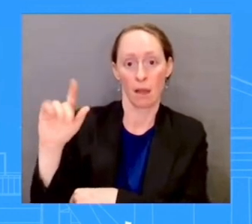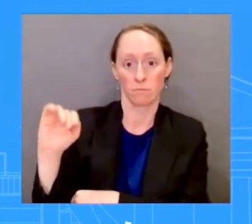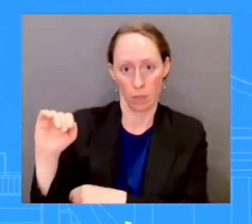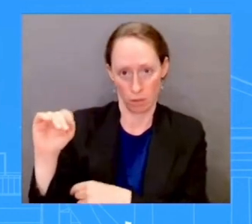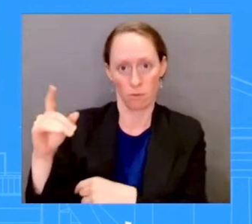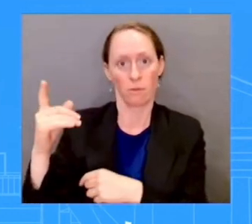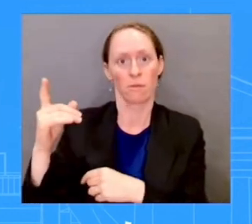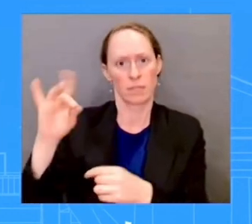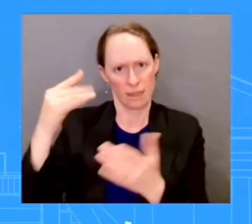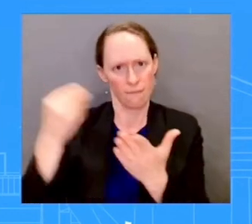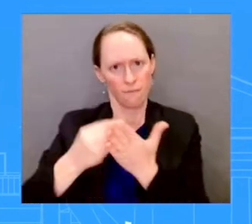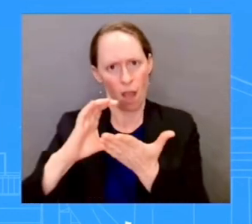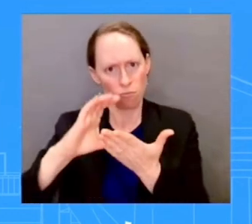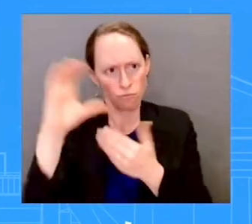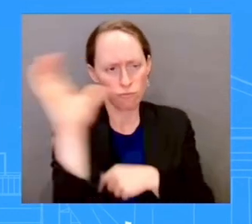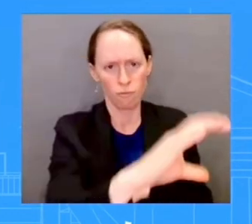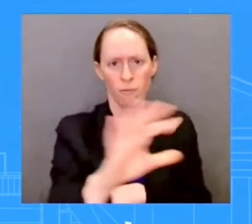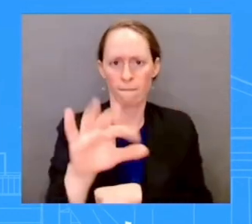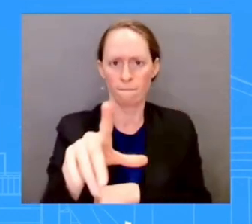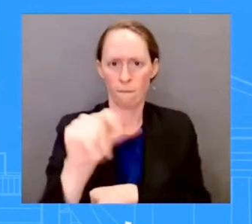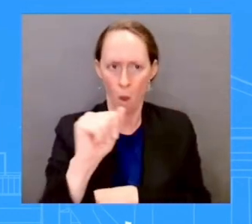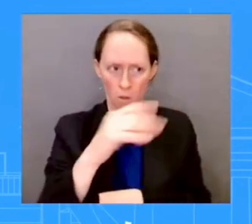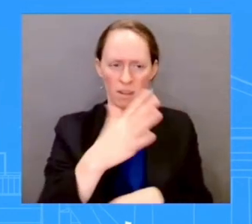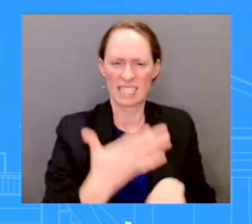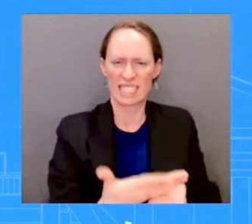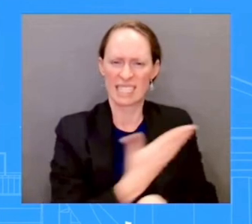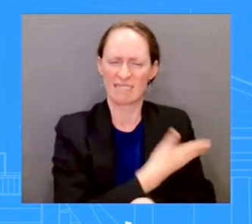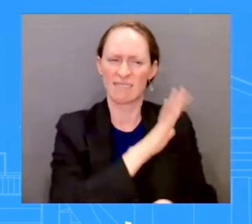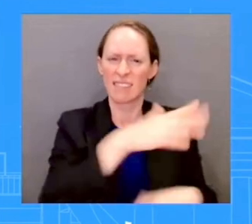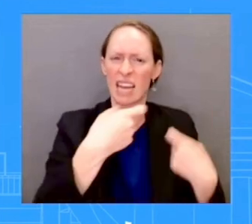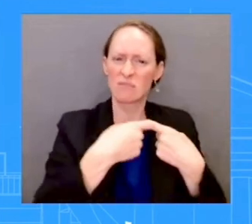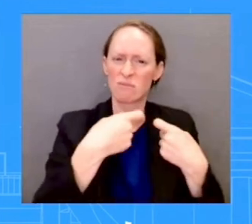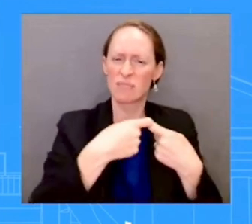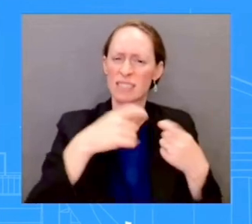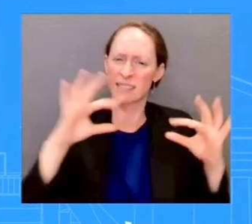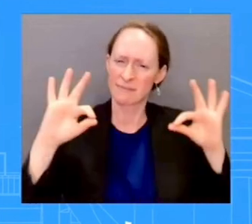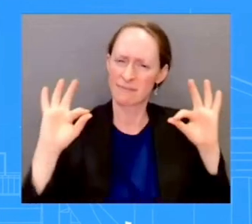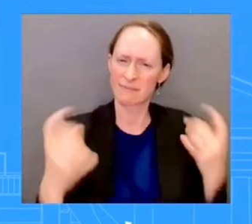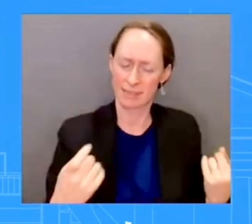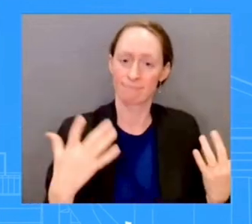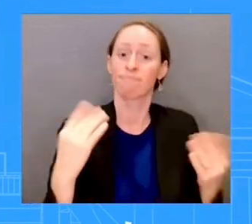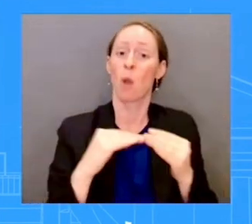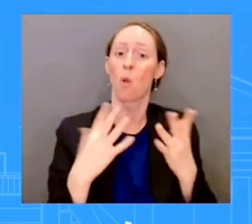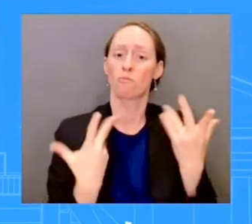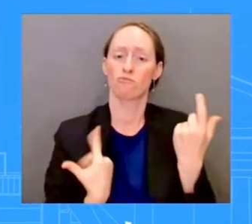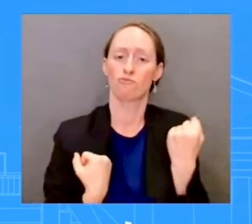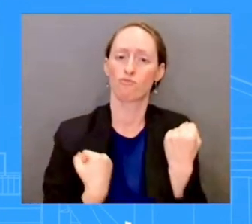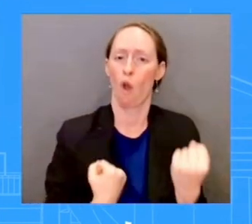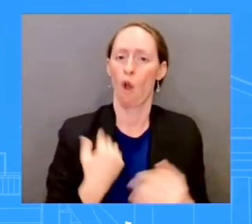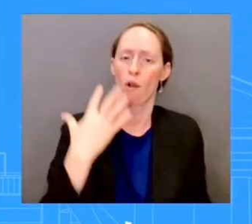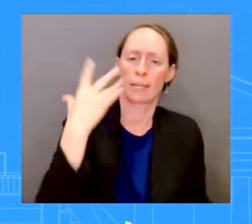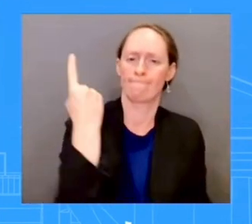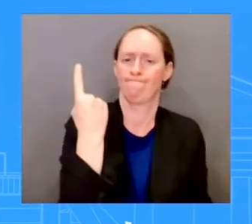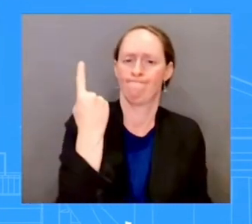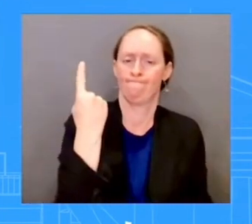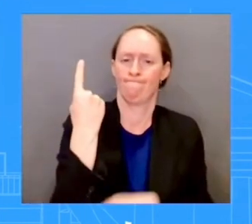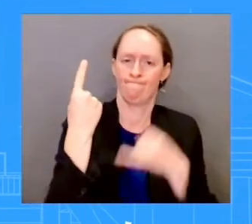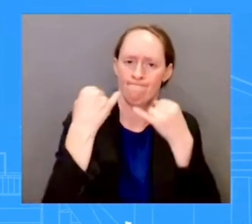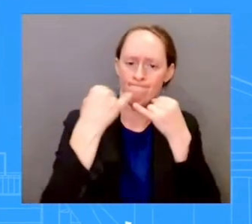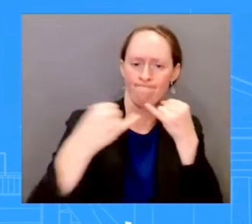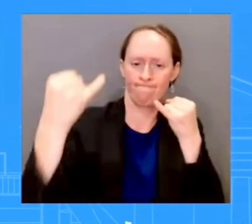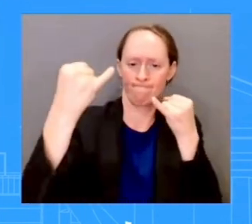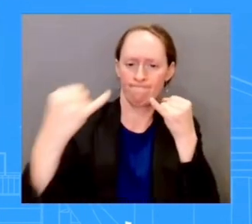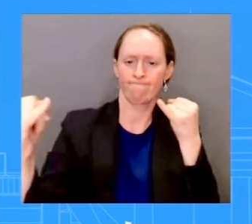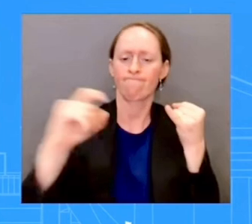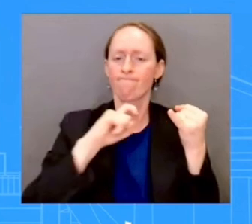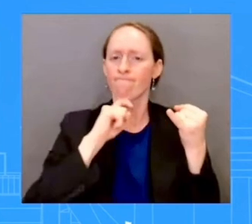meters on those power poles, something the President referenced yesterday, which has enabled Florida to recover much more quickly from a series of extreme weather